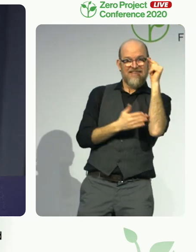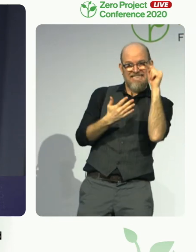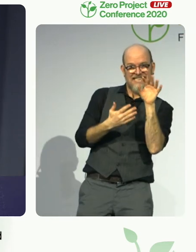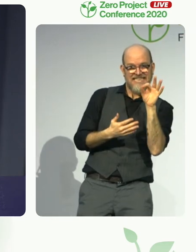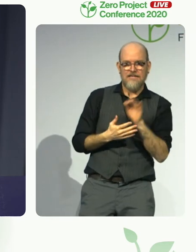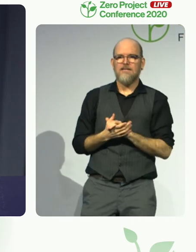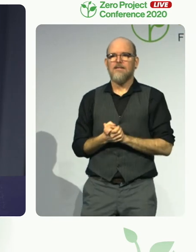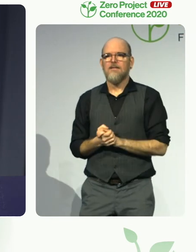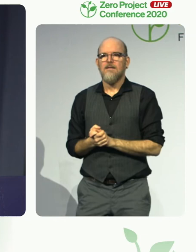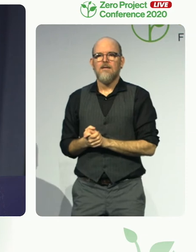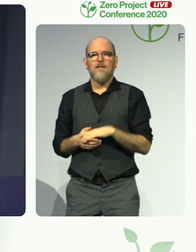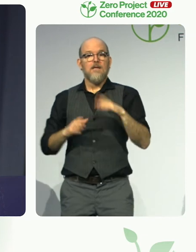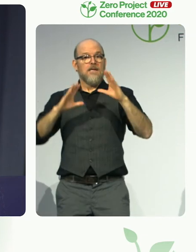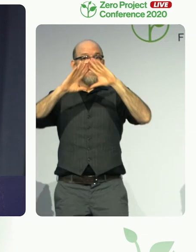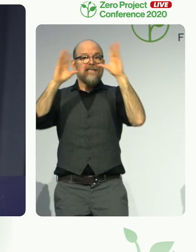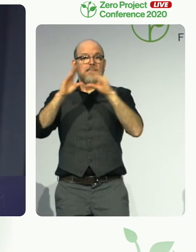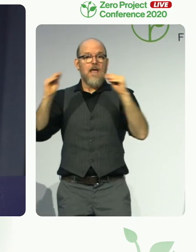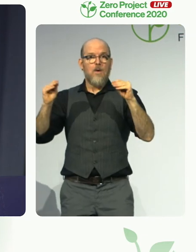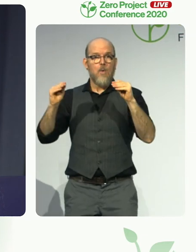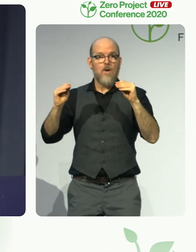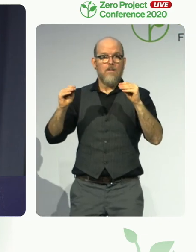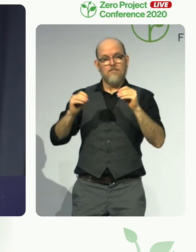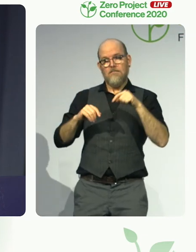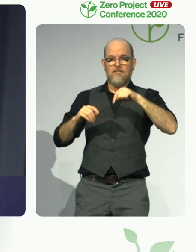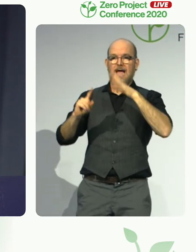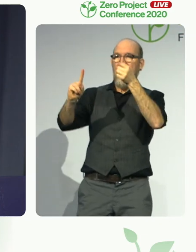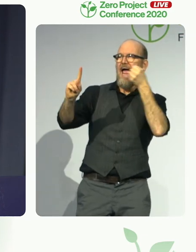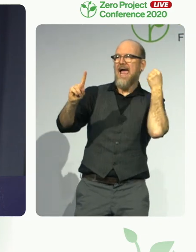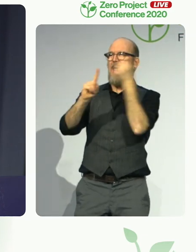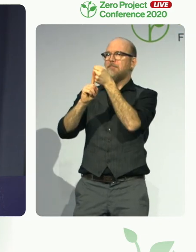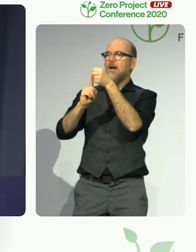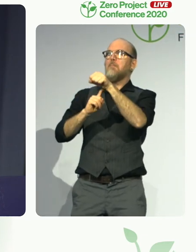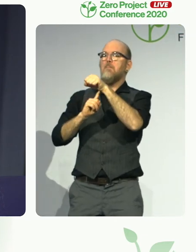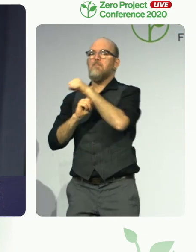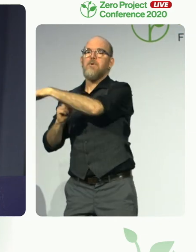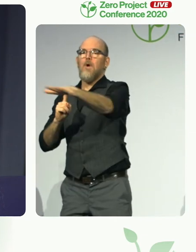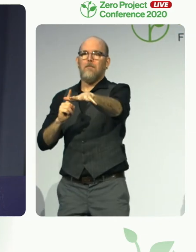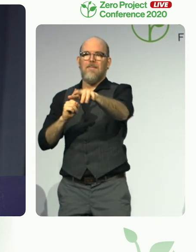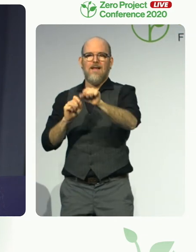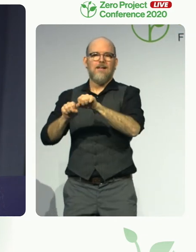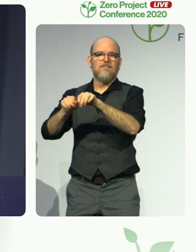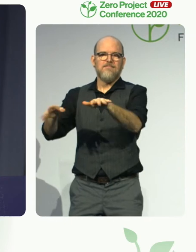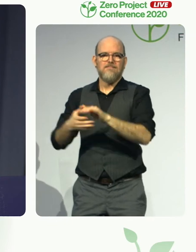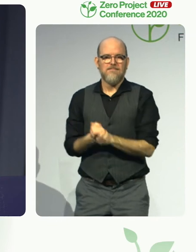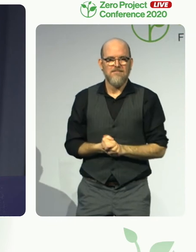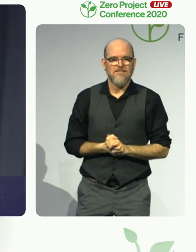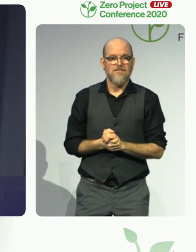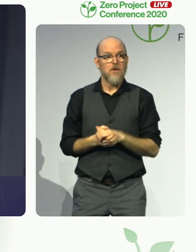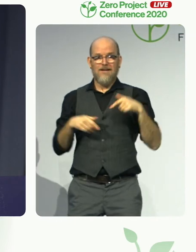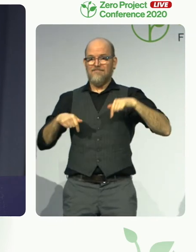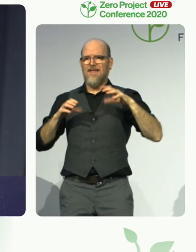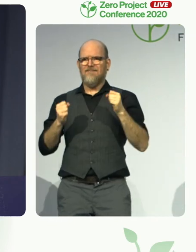10 amazing projects, being supported by both mentors